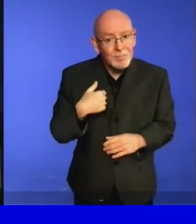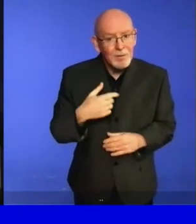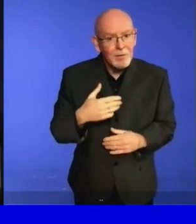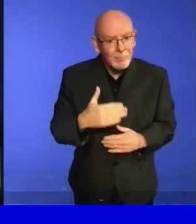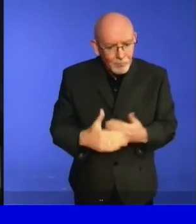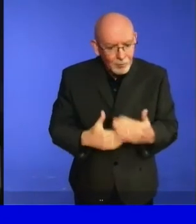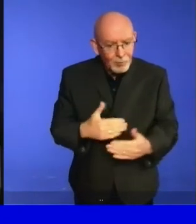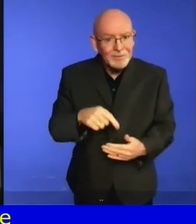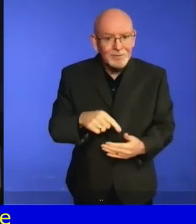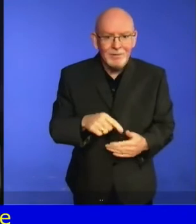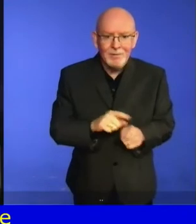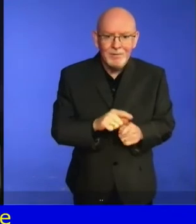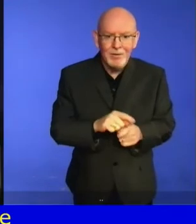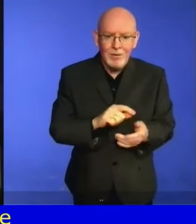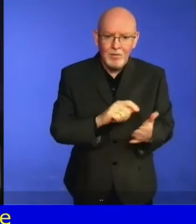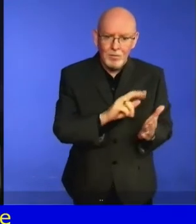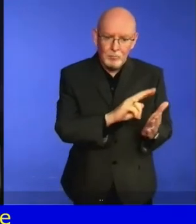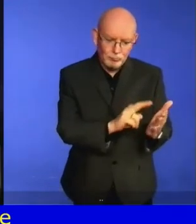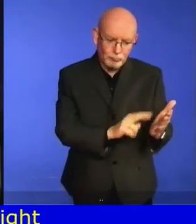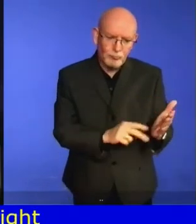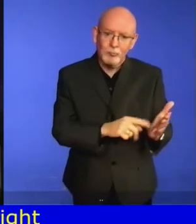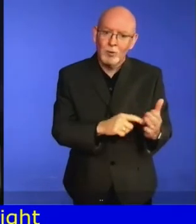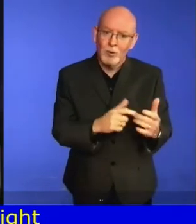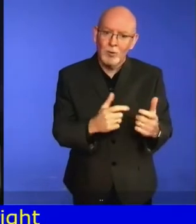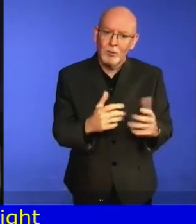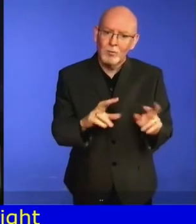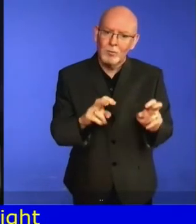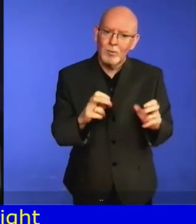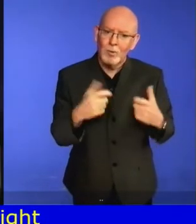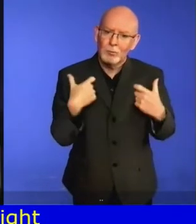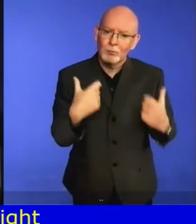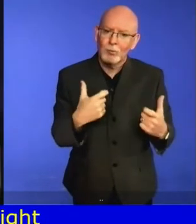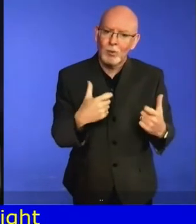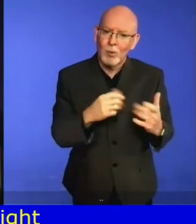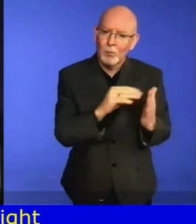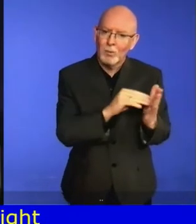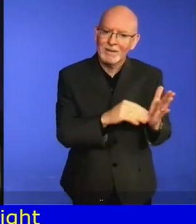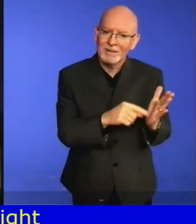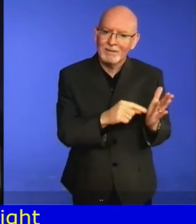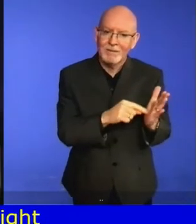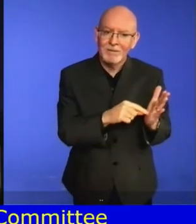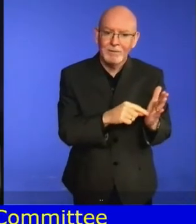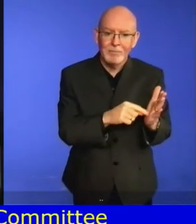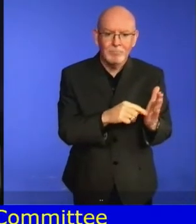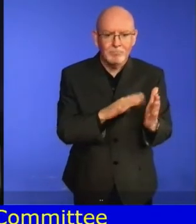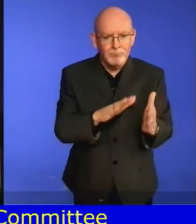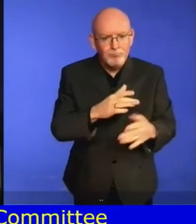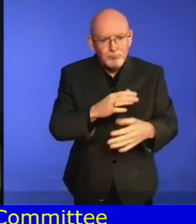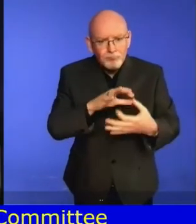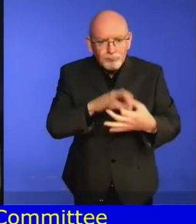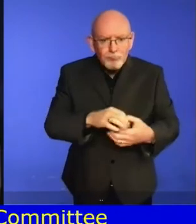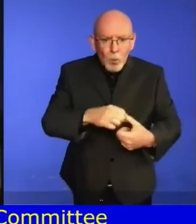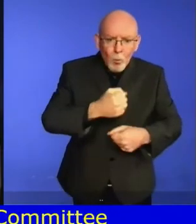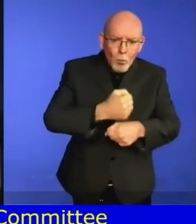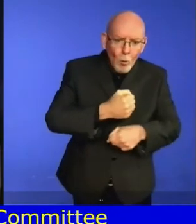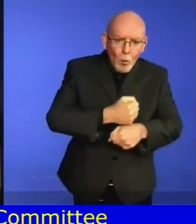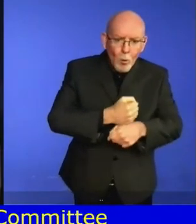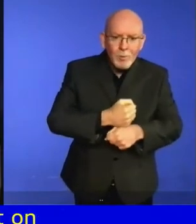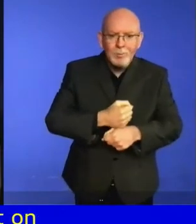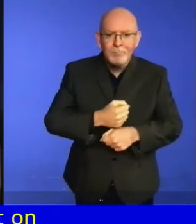comment on the right to work and employment for persons with disabilities with support from the international labor organization.